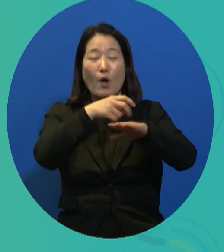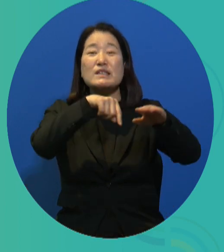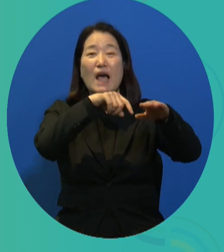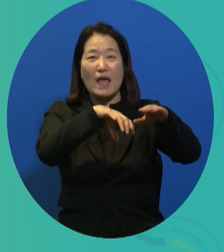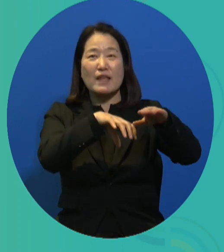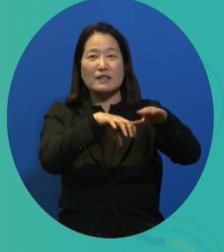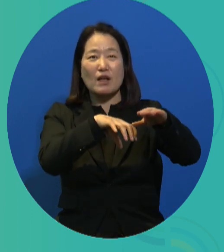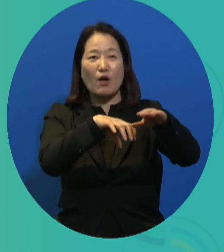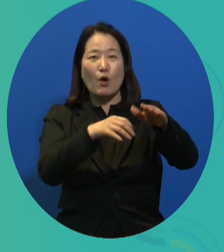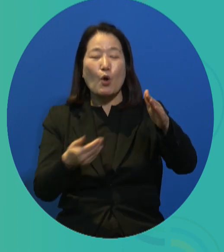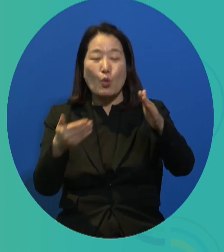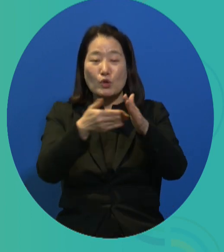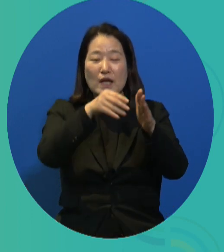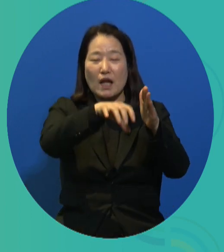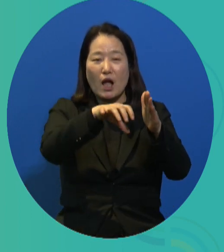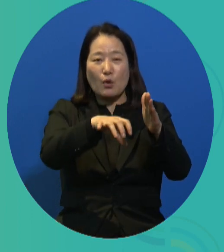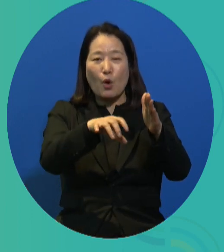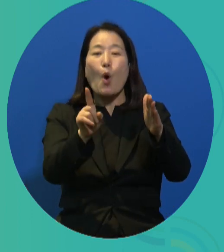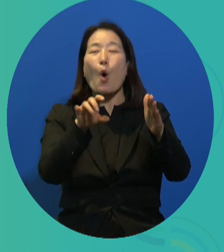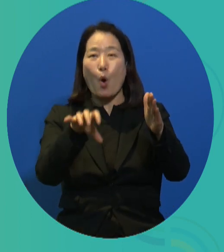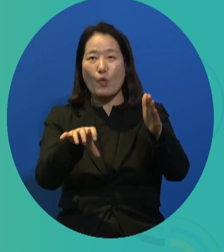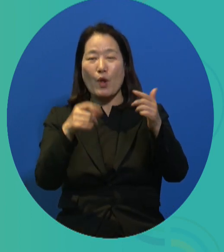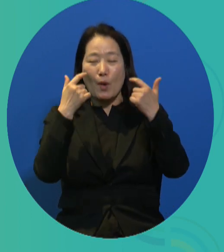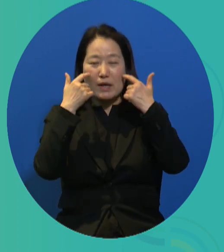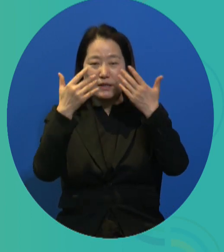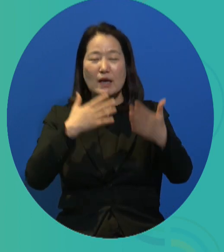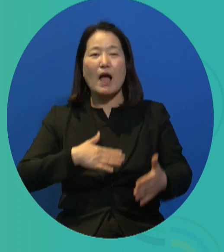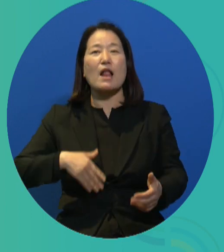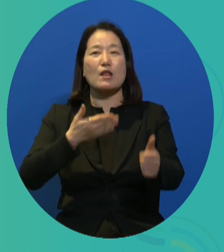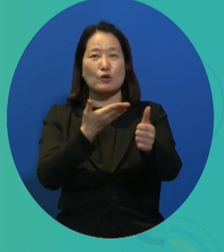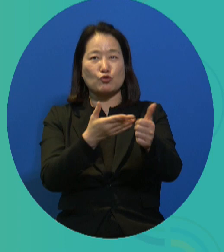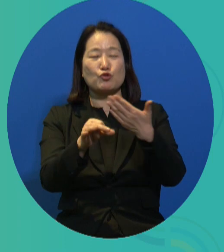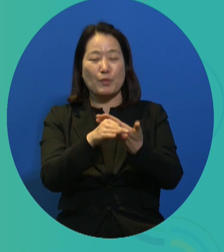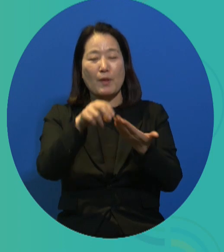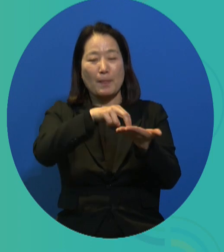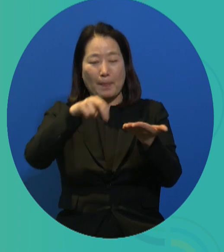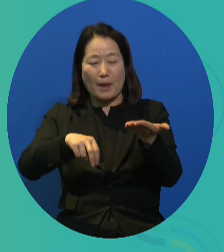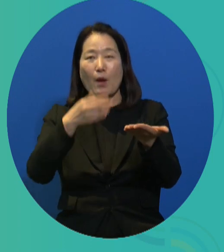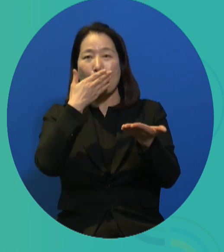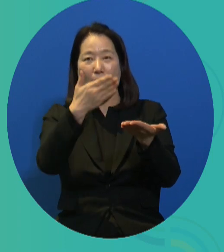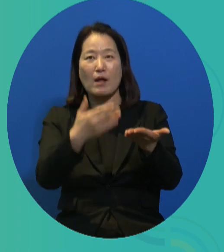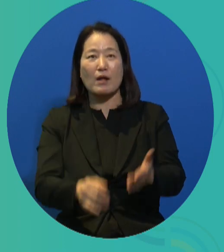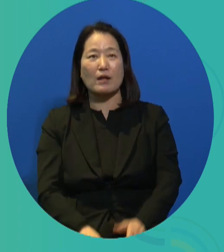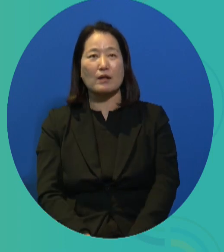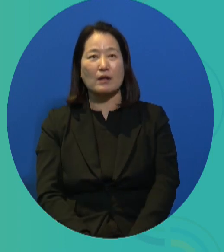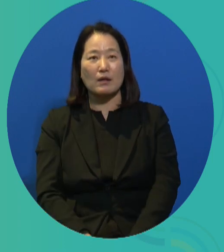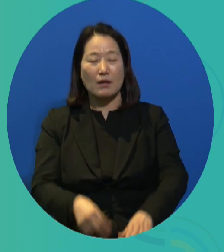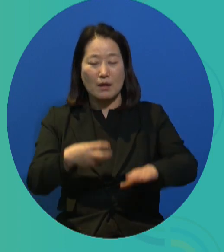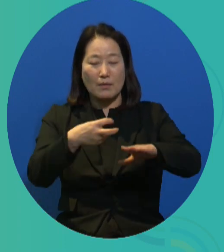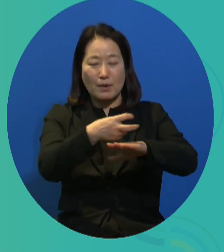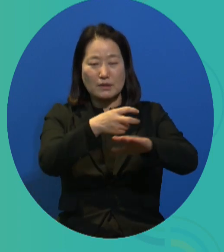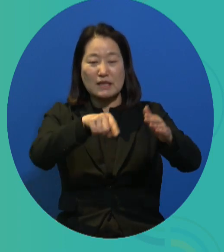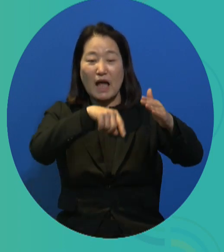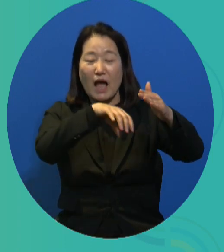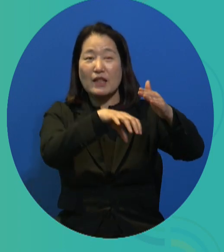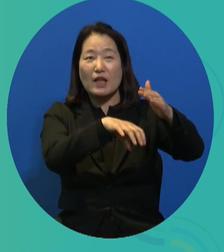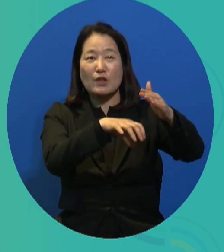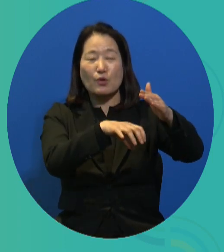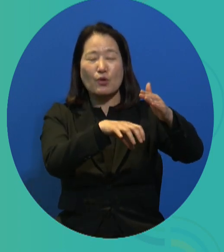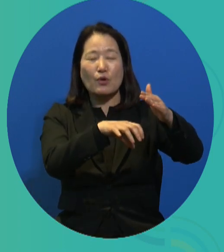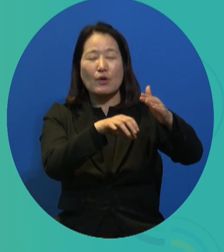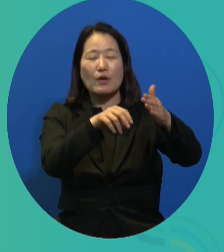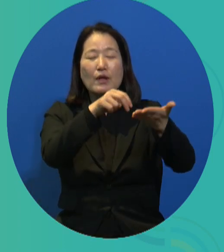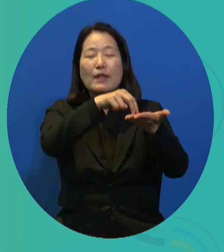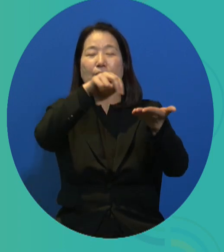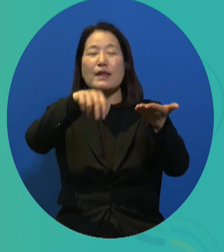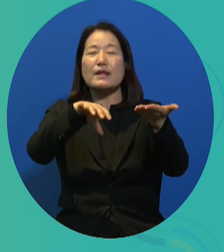When the bus comes to a stop, the bus driver has to tell them what number this is and the bus driver has